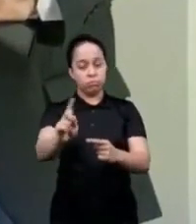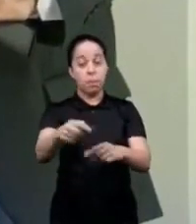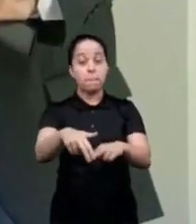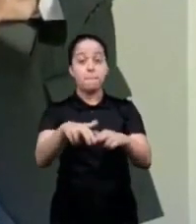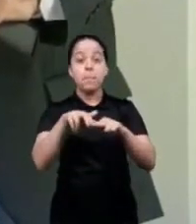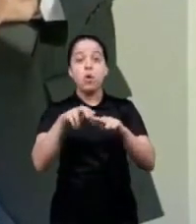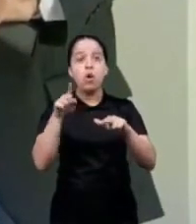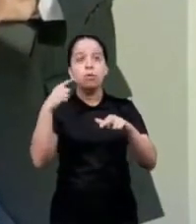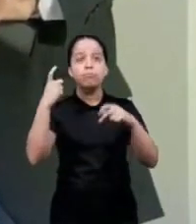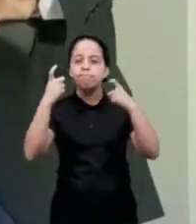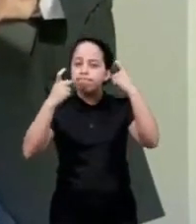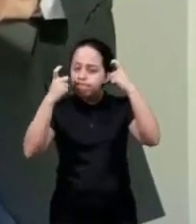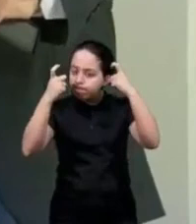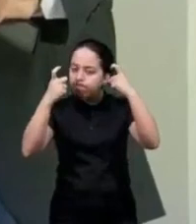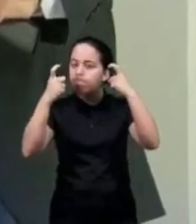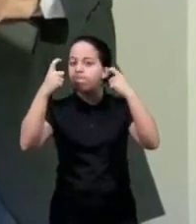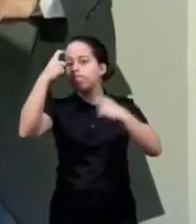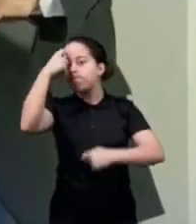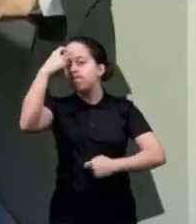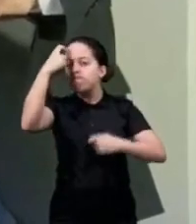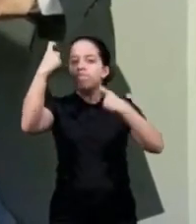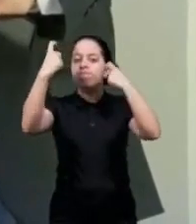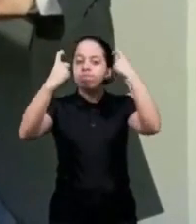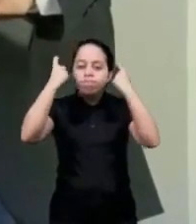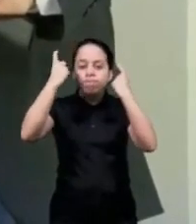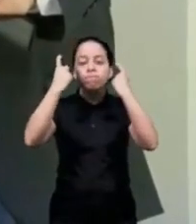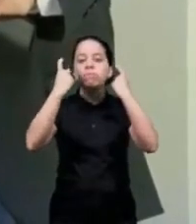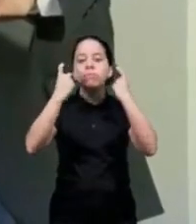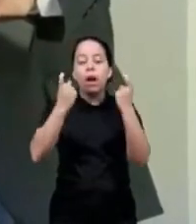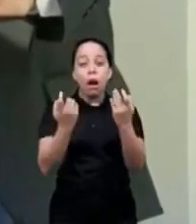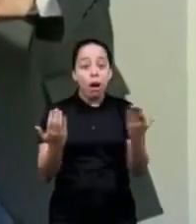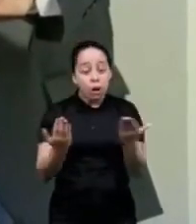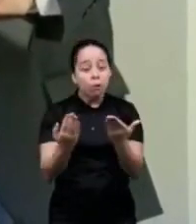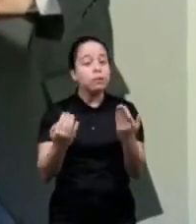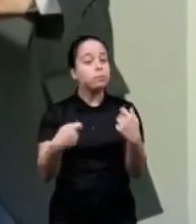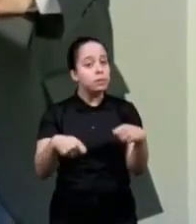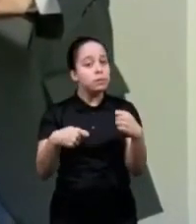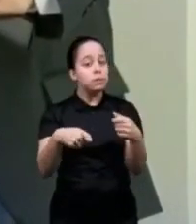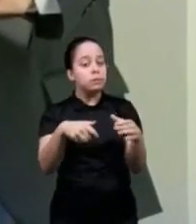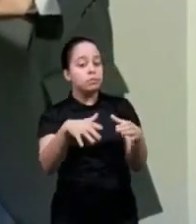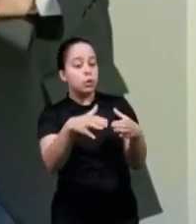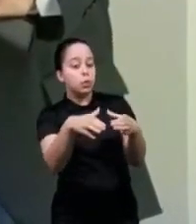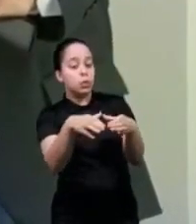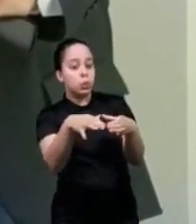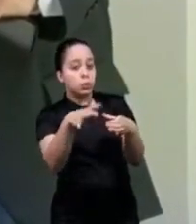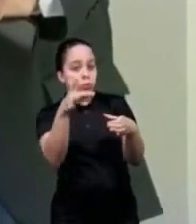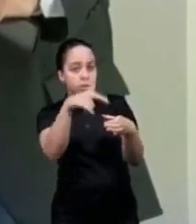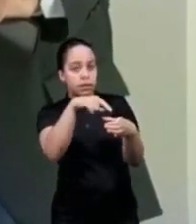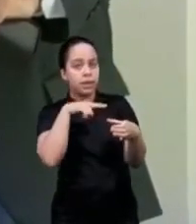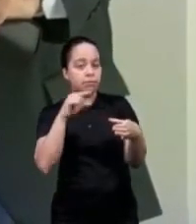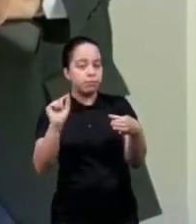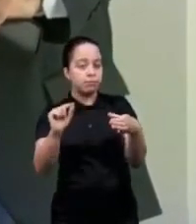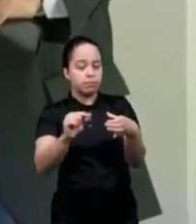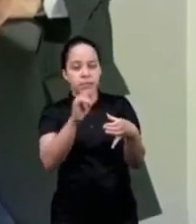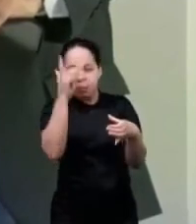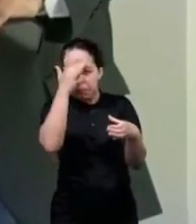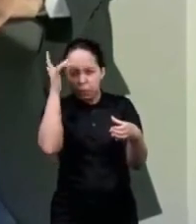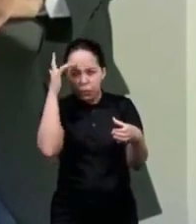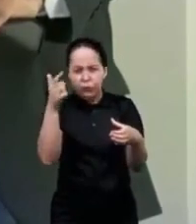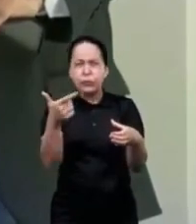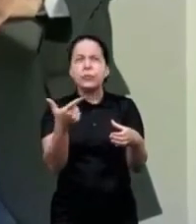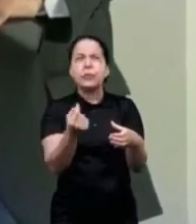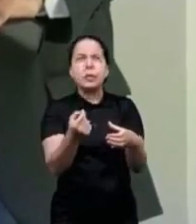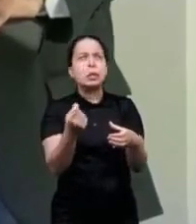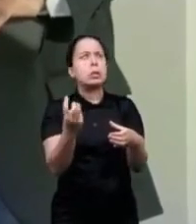great concern is that in this moment there are a group of people 20 30